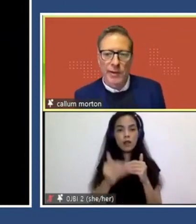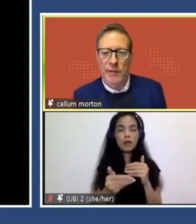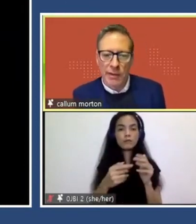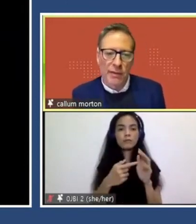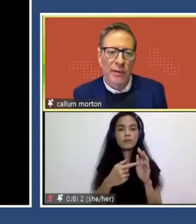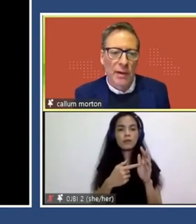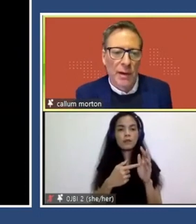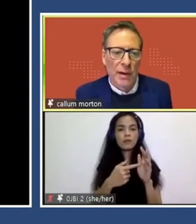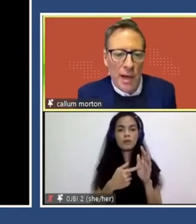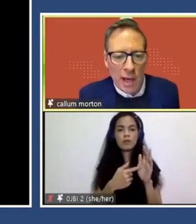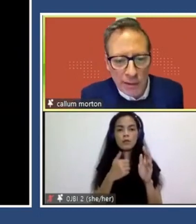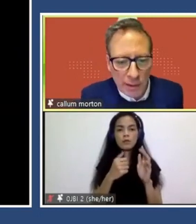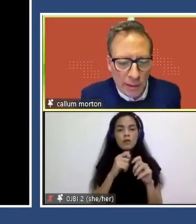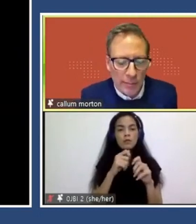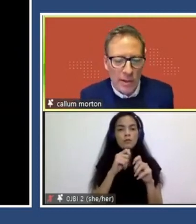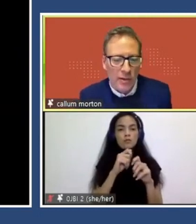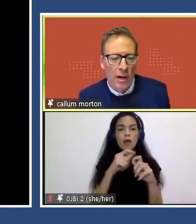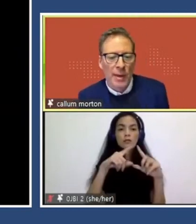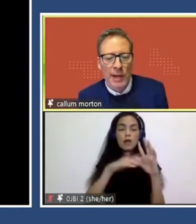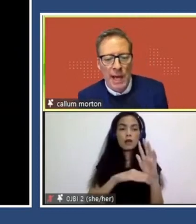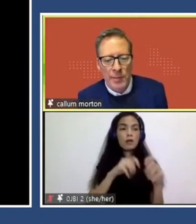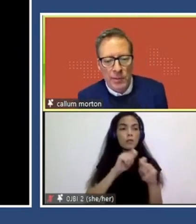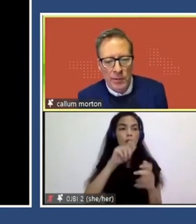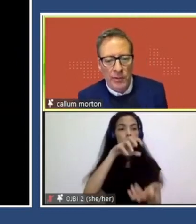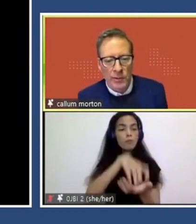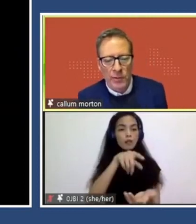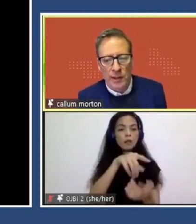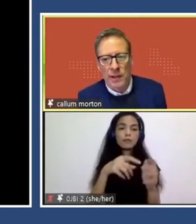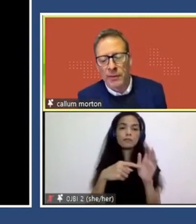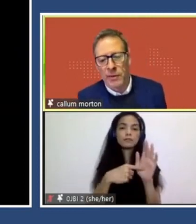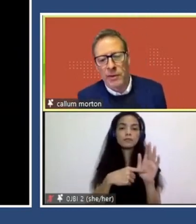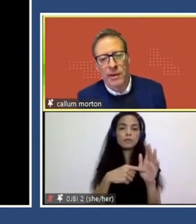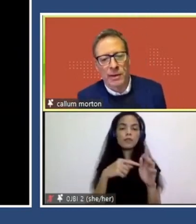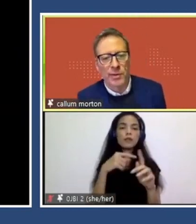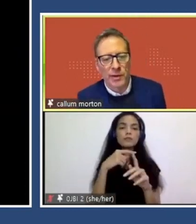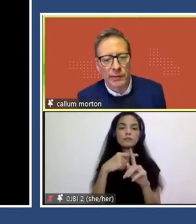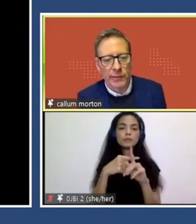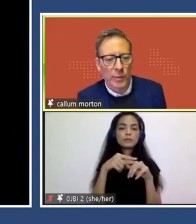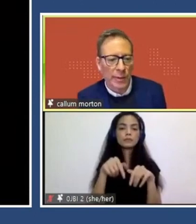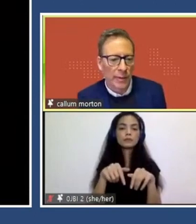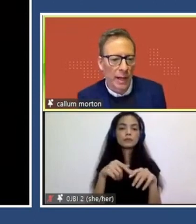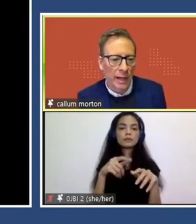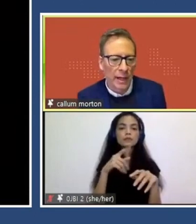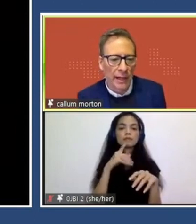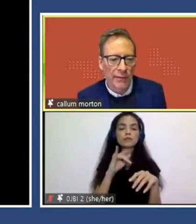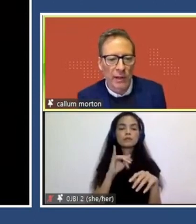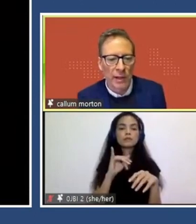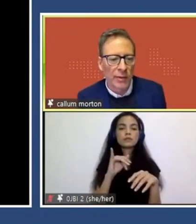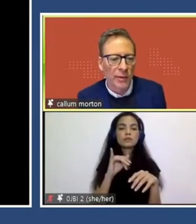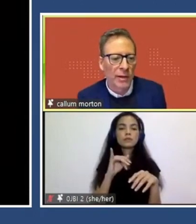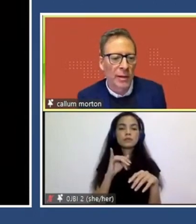would do various events. And, um, each time they would add a bit to the, to the, uh, to this kind of pristine form. And,